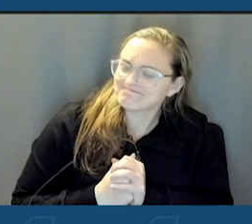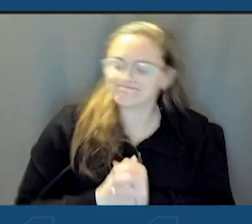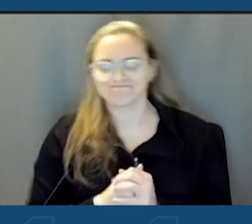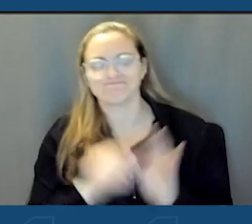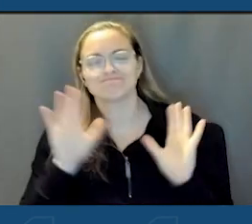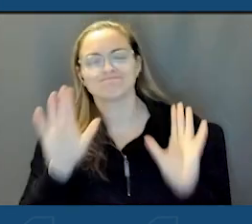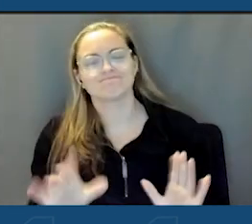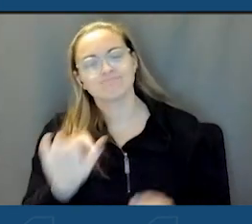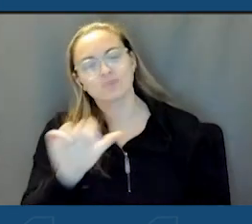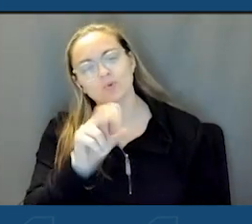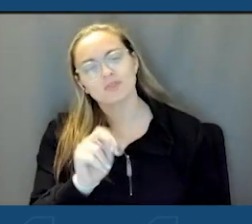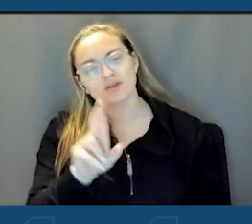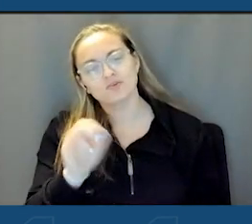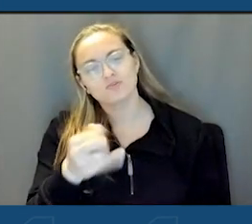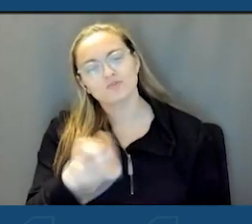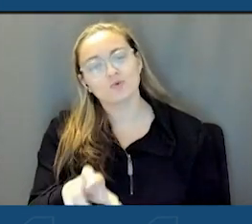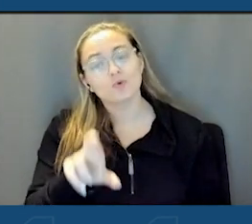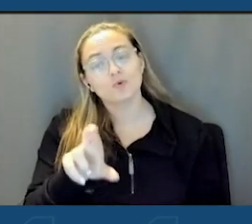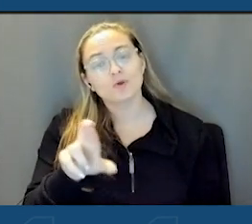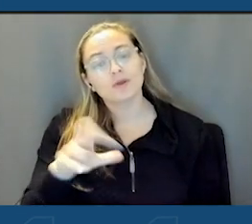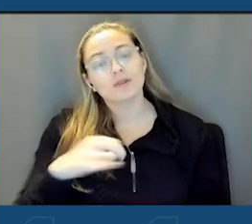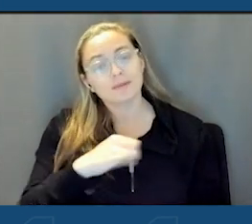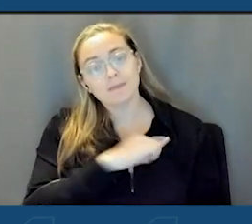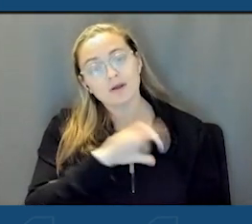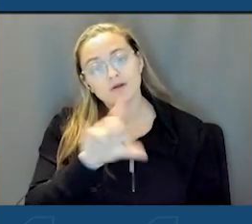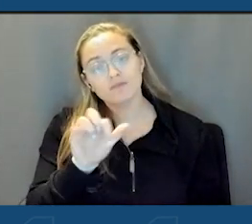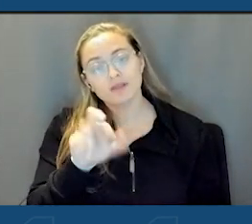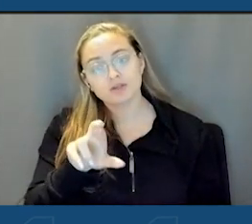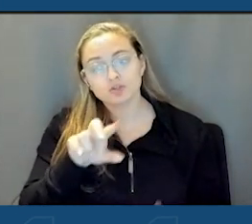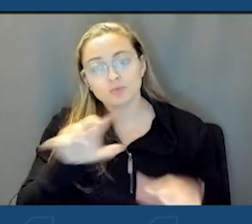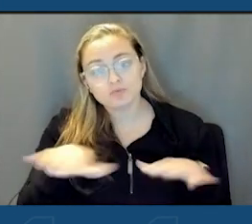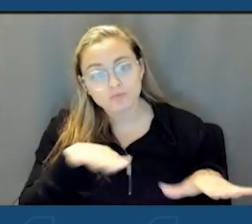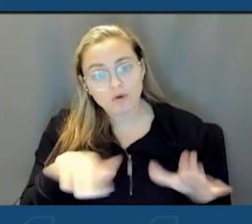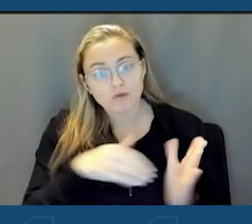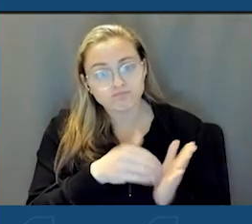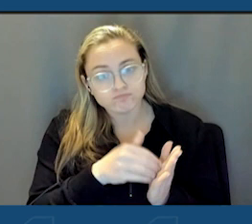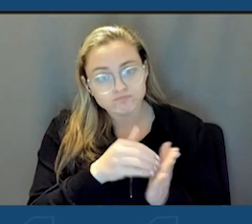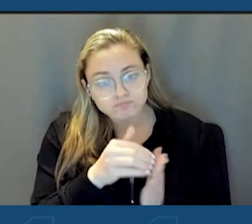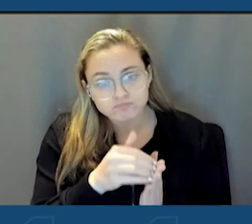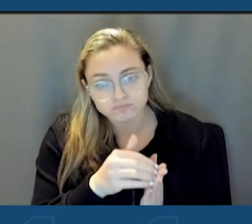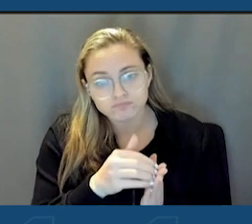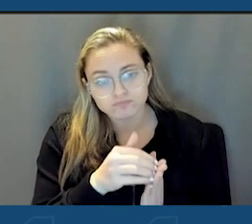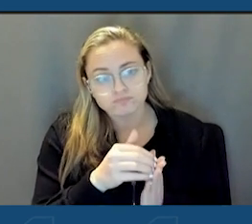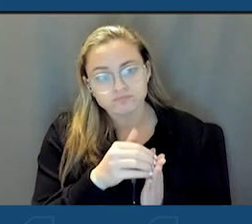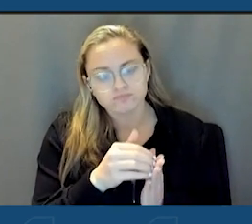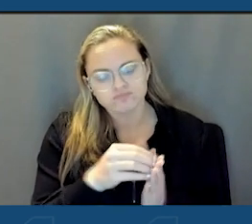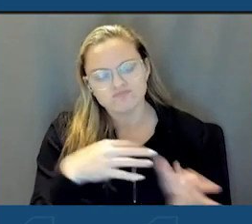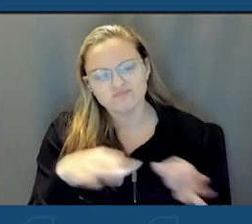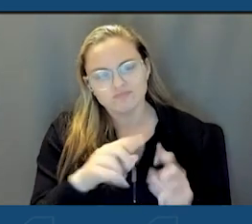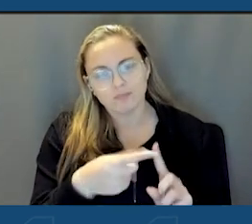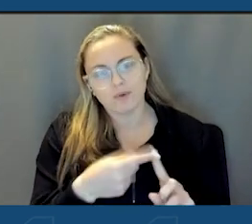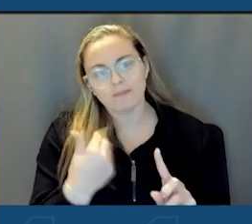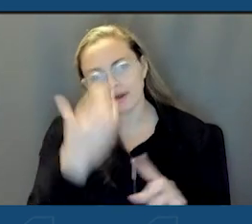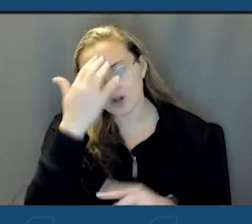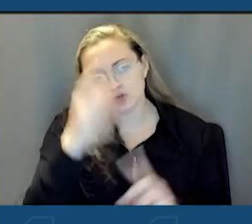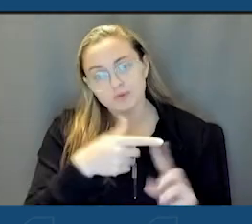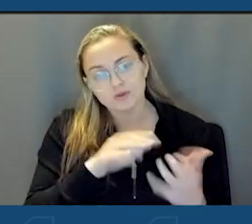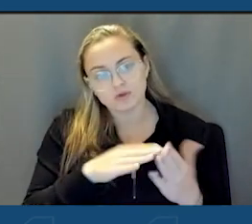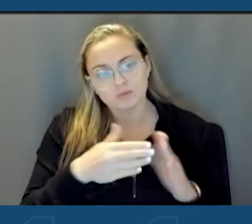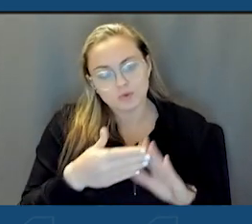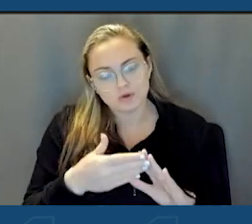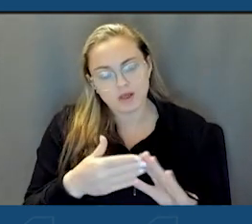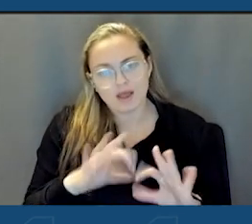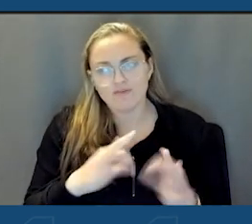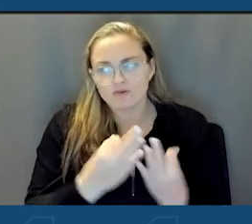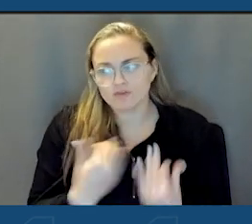To Lynn Ruda, the mayor of Lancaster. We've walked your streets many times and I'll go into my knowledge of a community. I have another family member living in